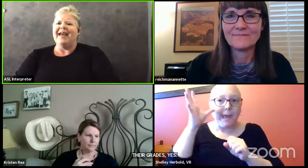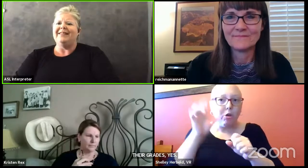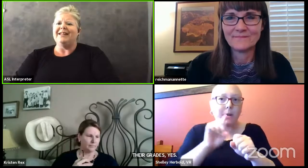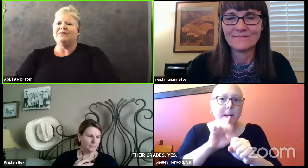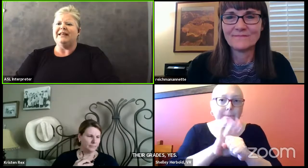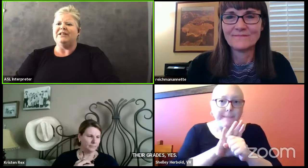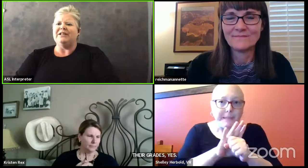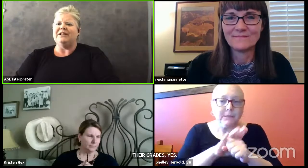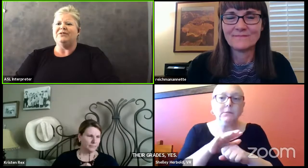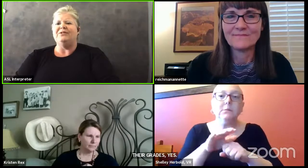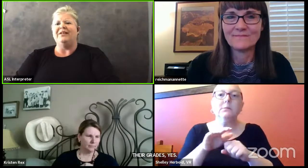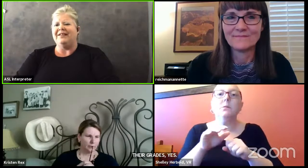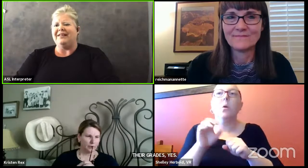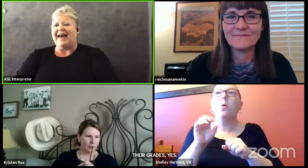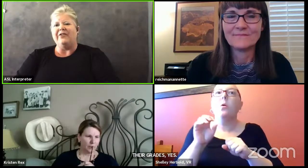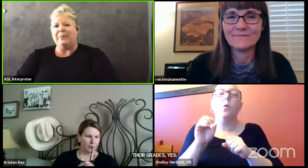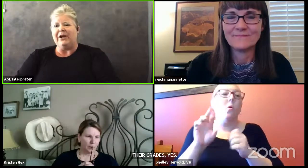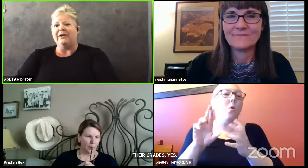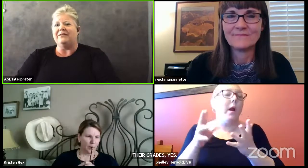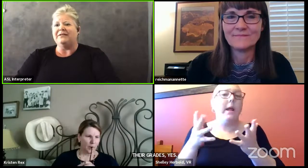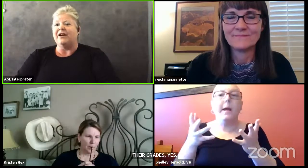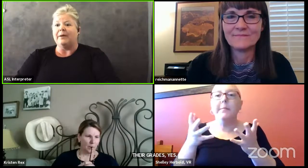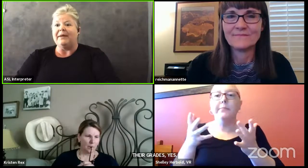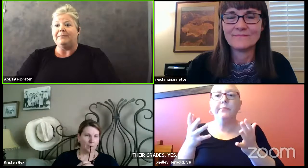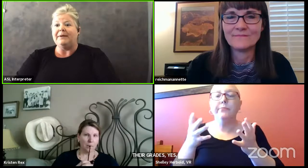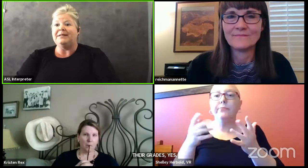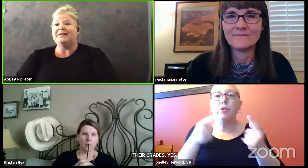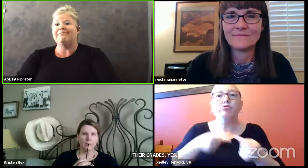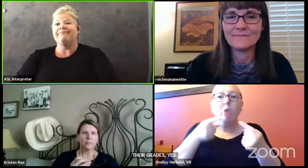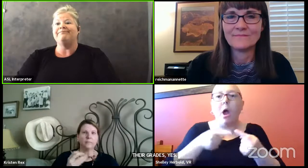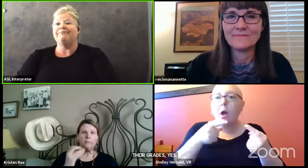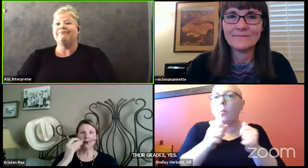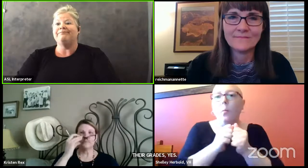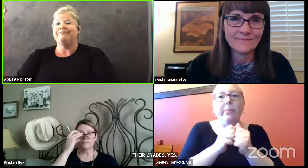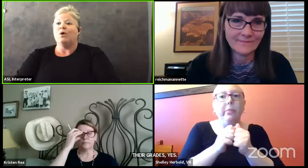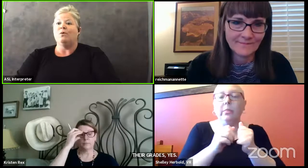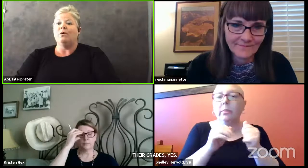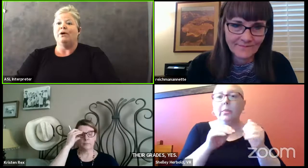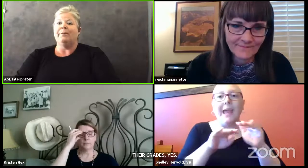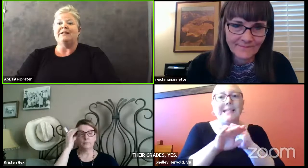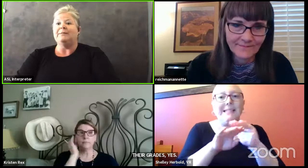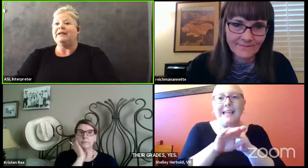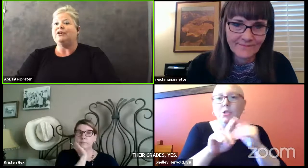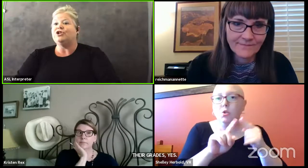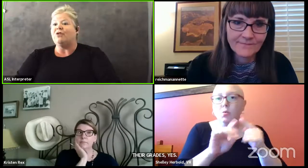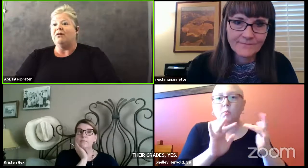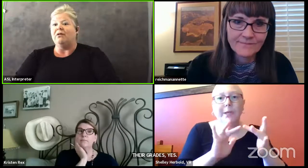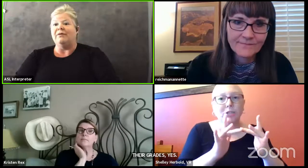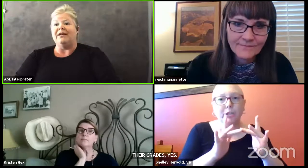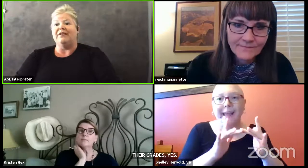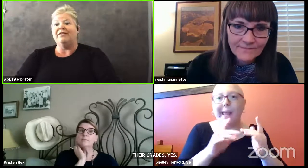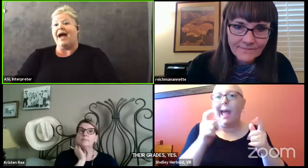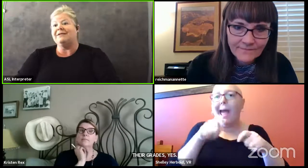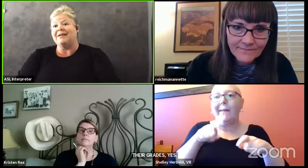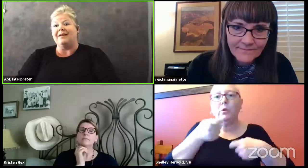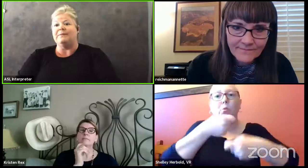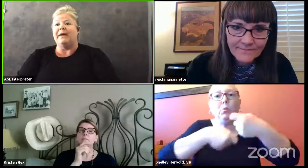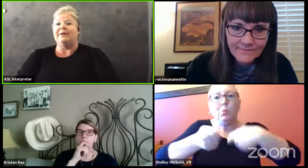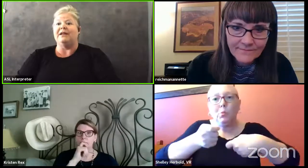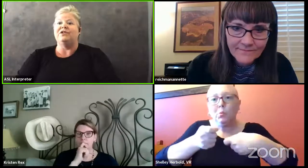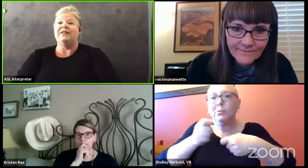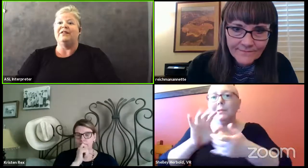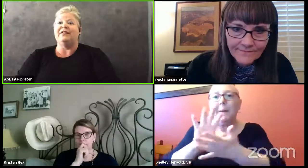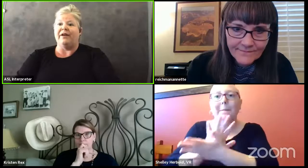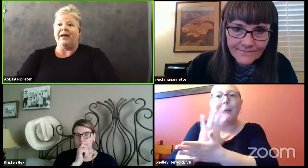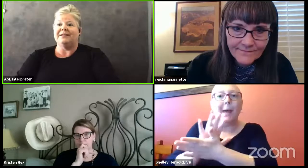And that's related to the lack of parent commitment or possibly the struggle with access